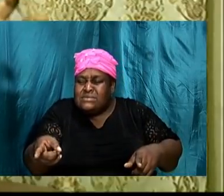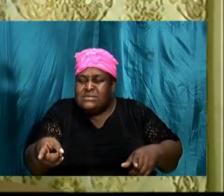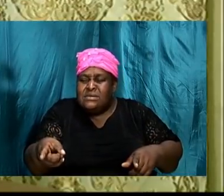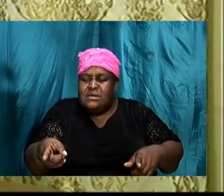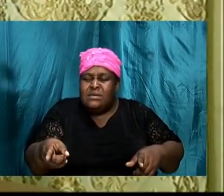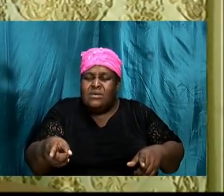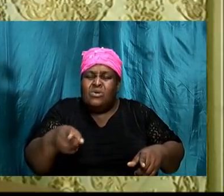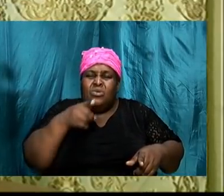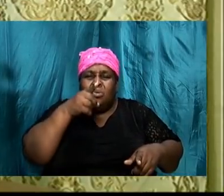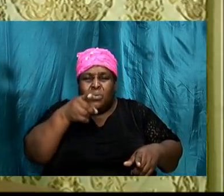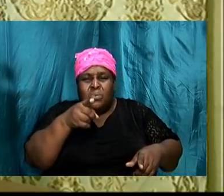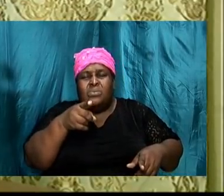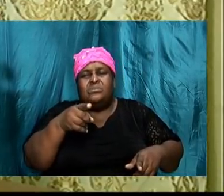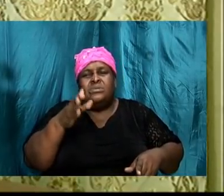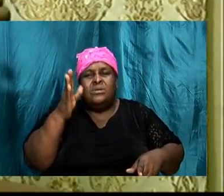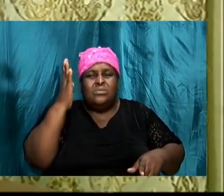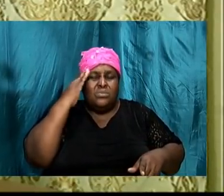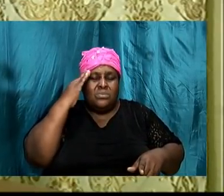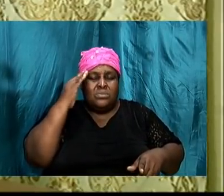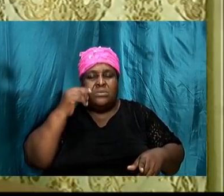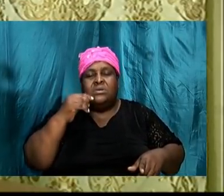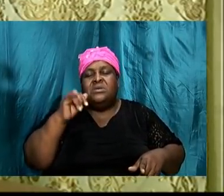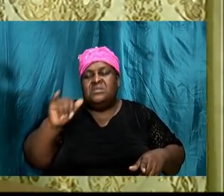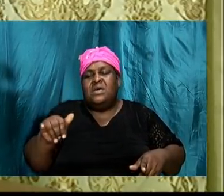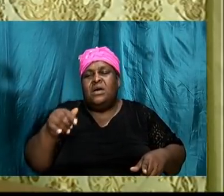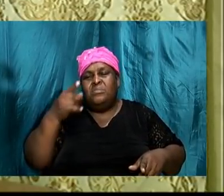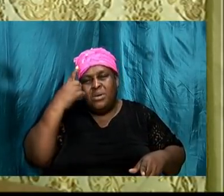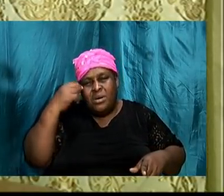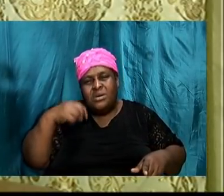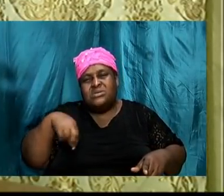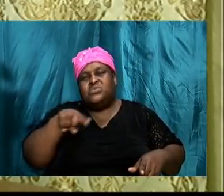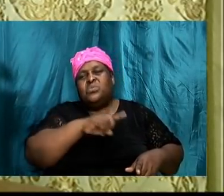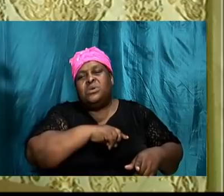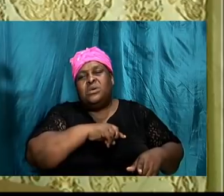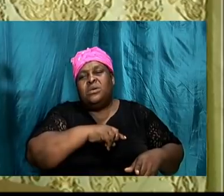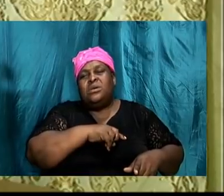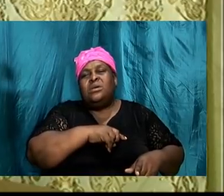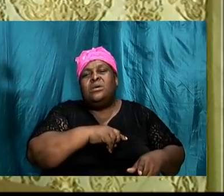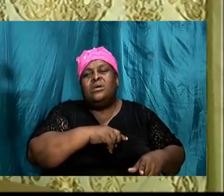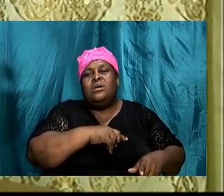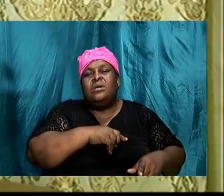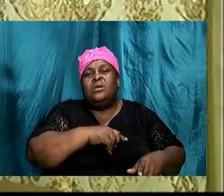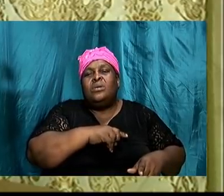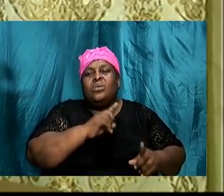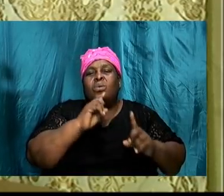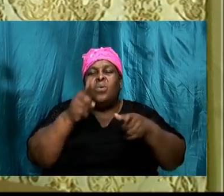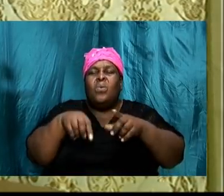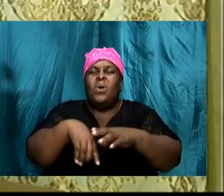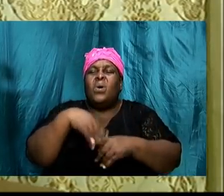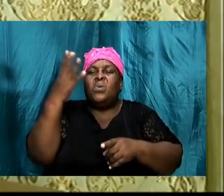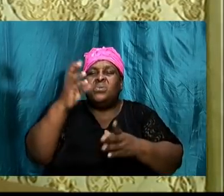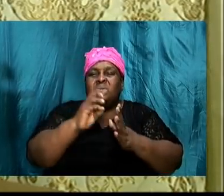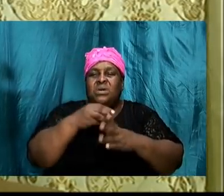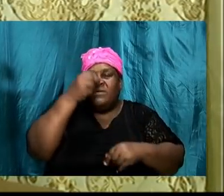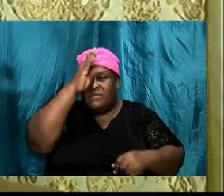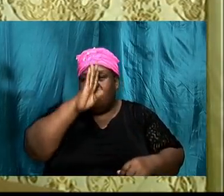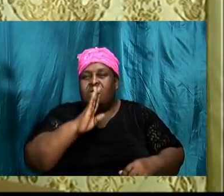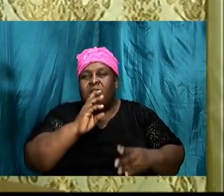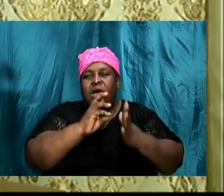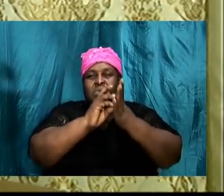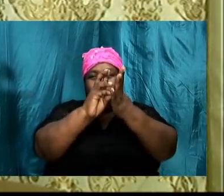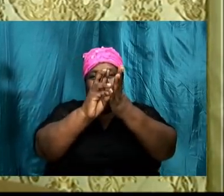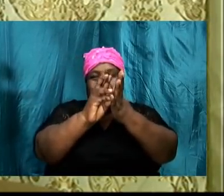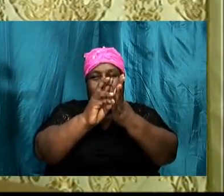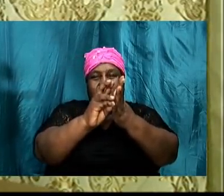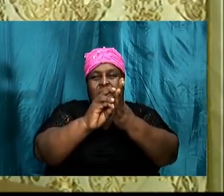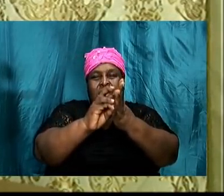the plan of God for our lives. We stepped out of it, and we find ourselves in a situation where we have to